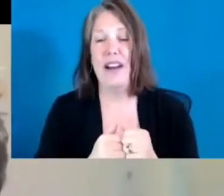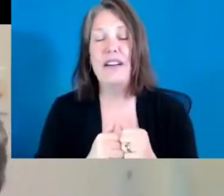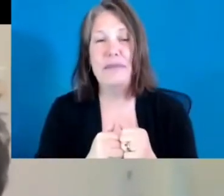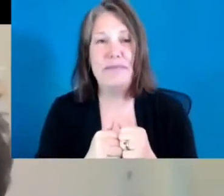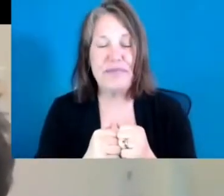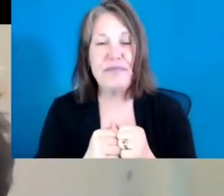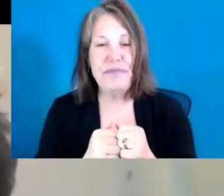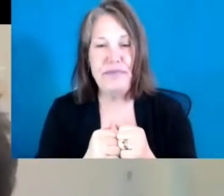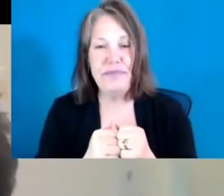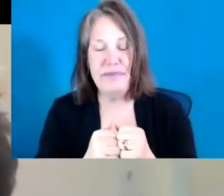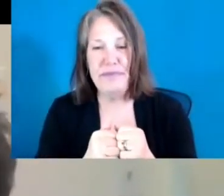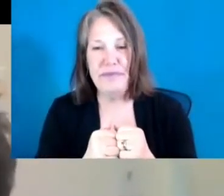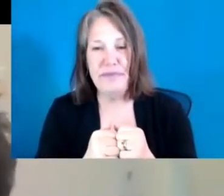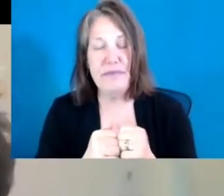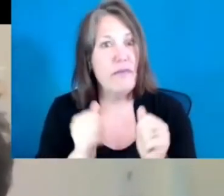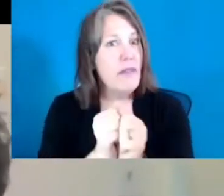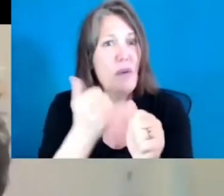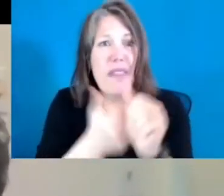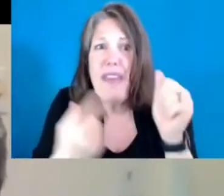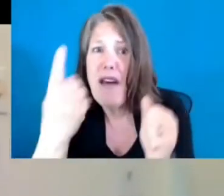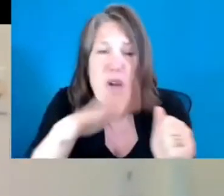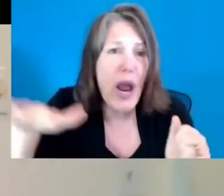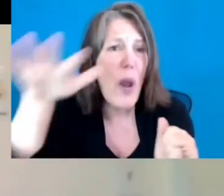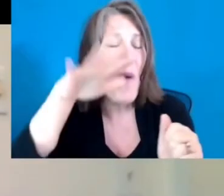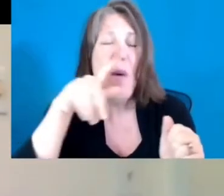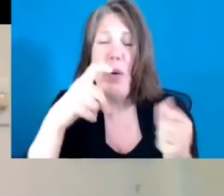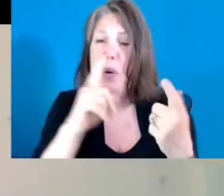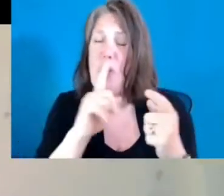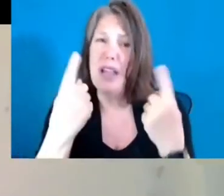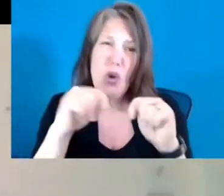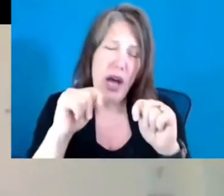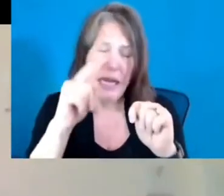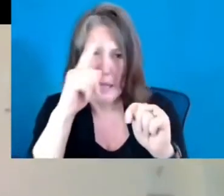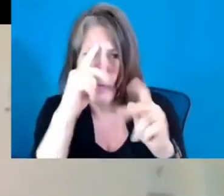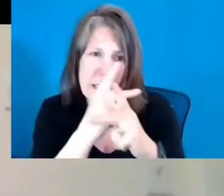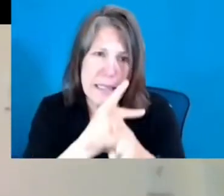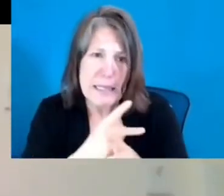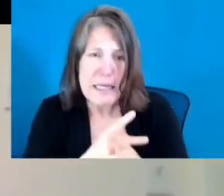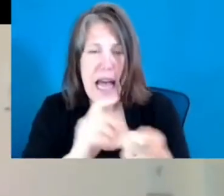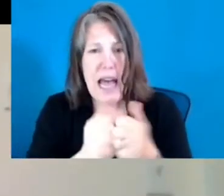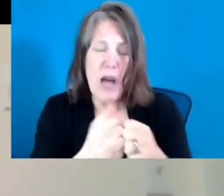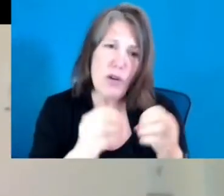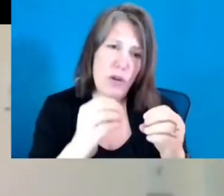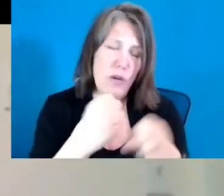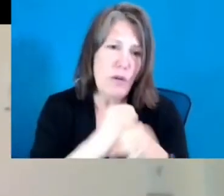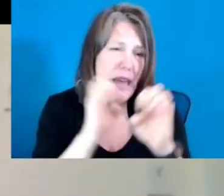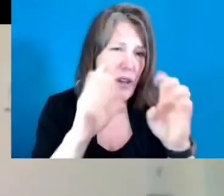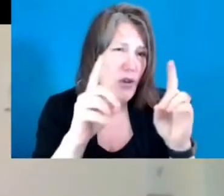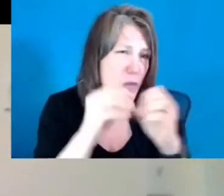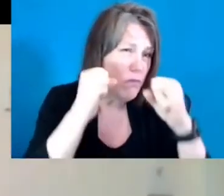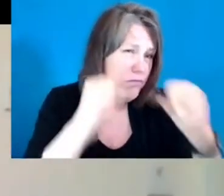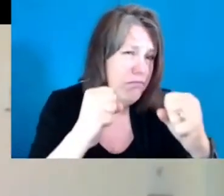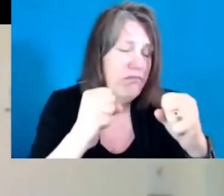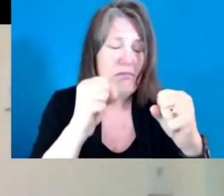to figure out how to strengthen our education systems all around the world in Minnesota and the United States and well beyond. Linda